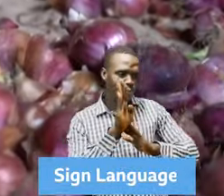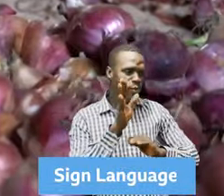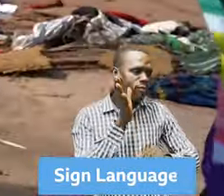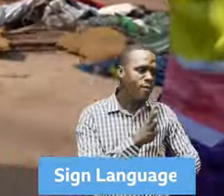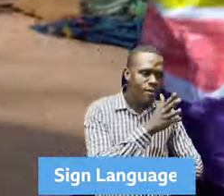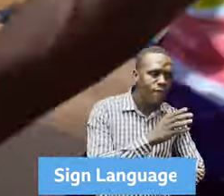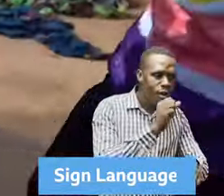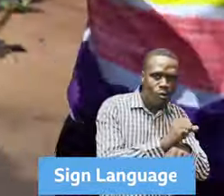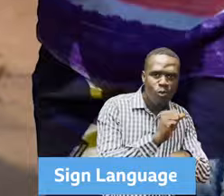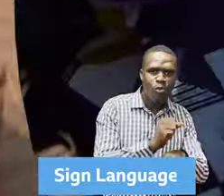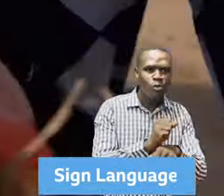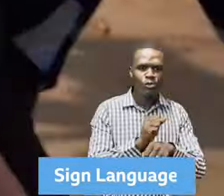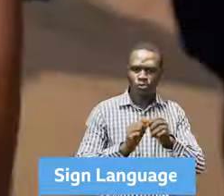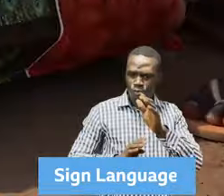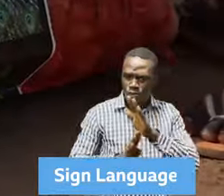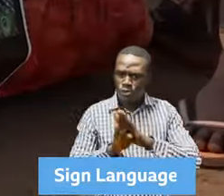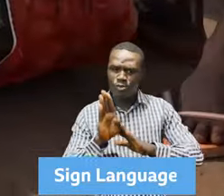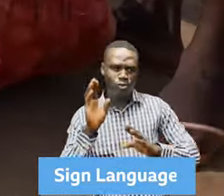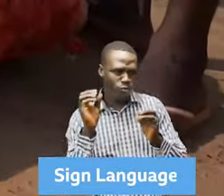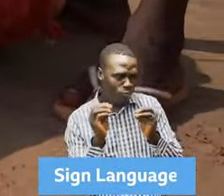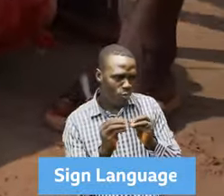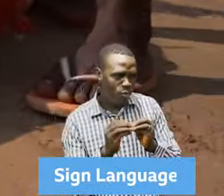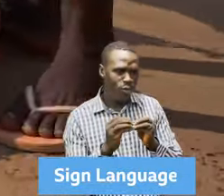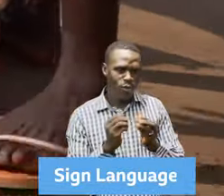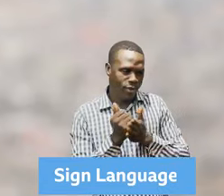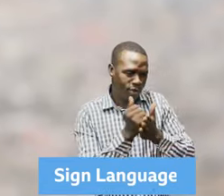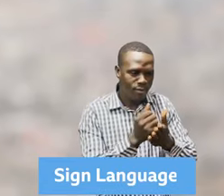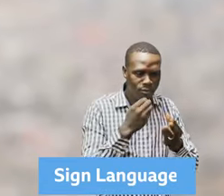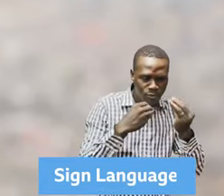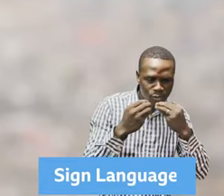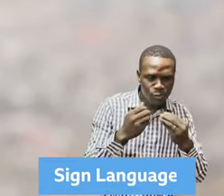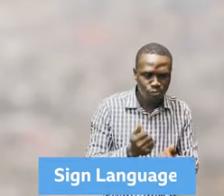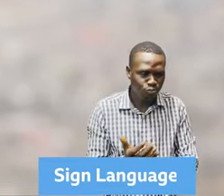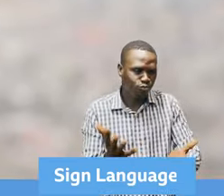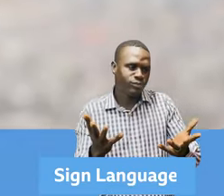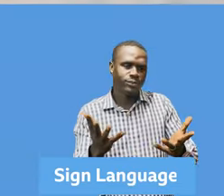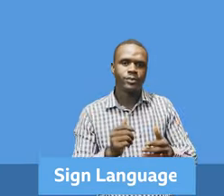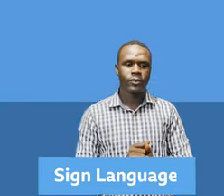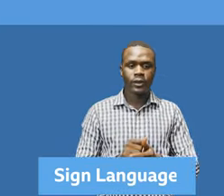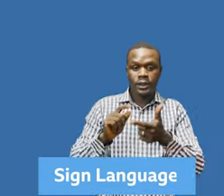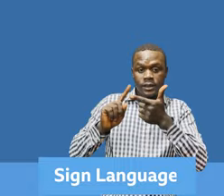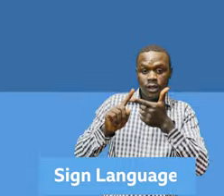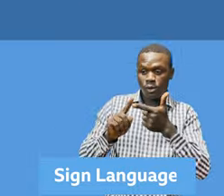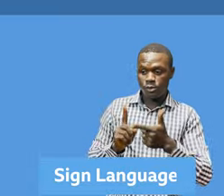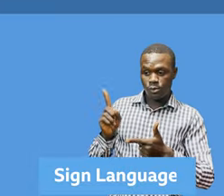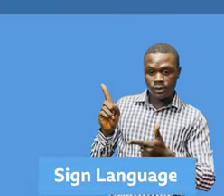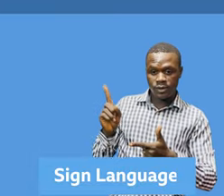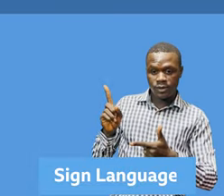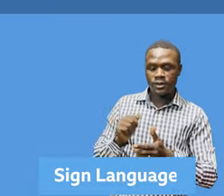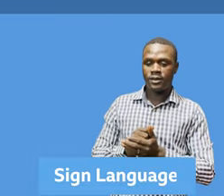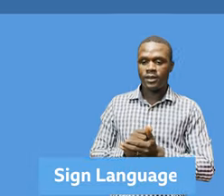improved agricultural practices and the reduction of vulnerability due to food insecurity.